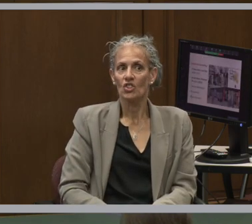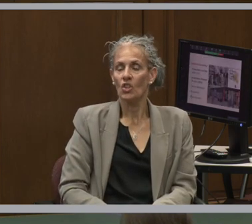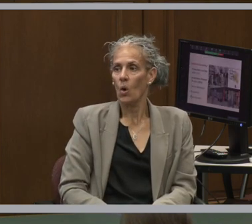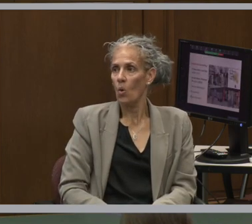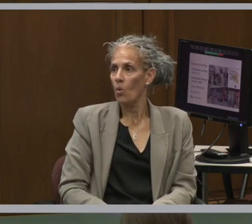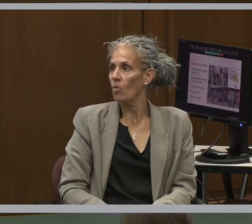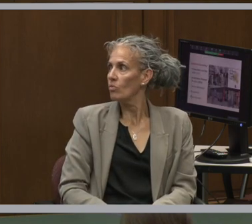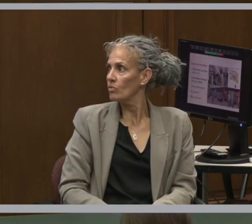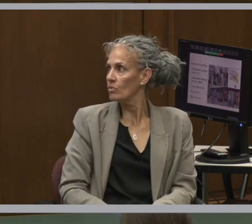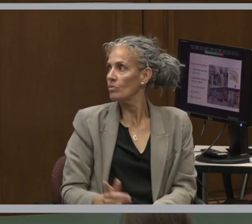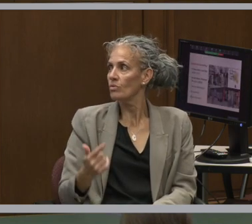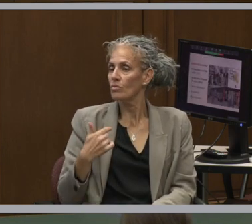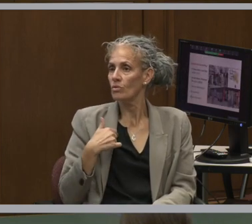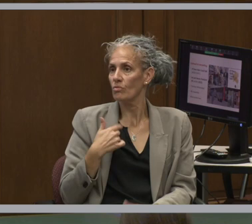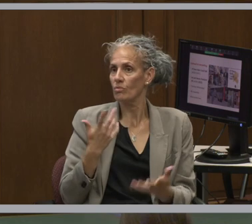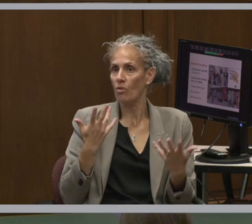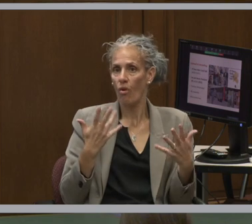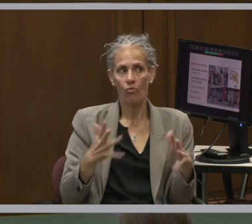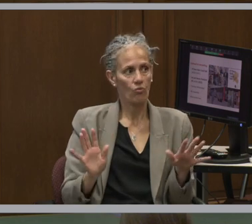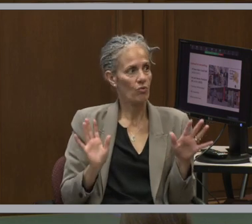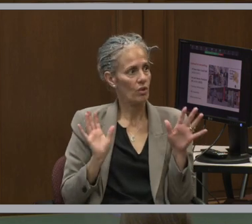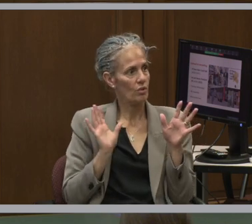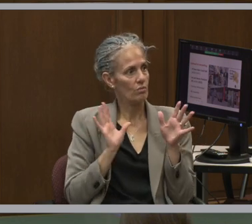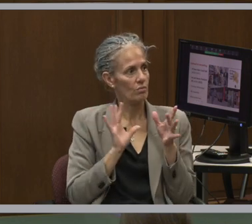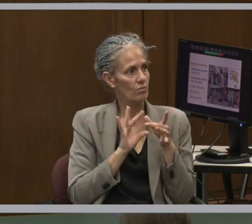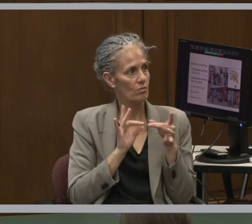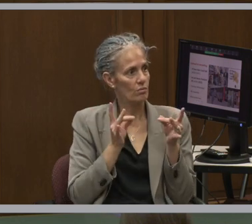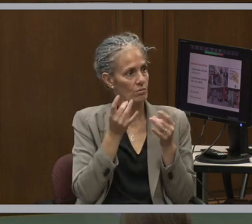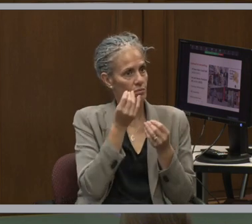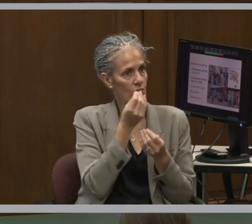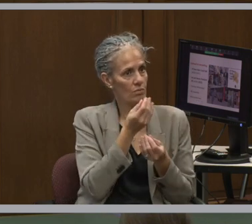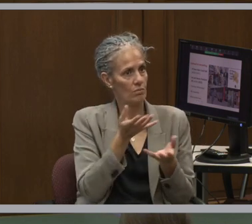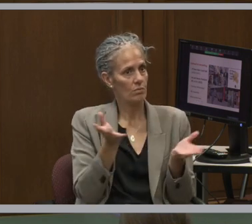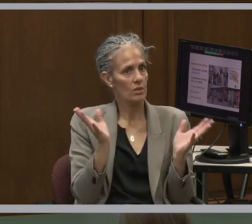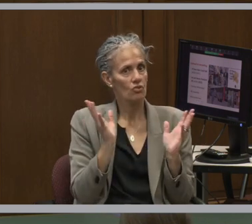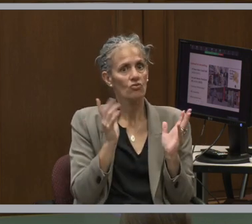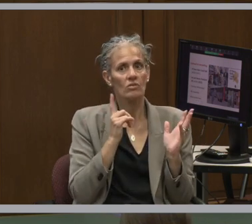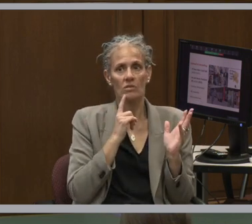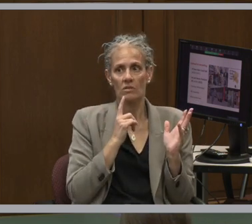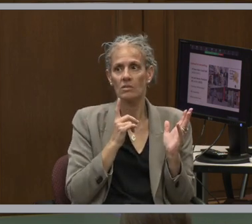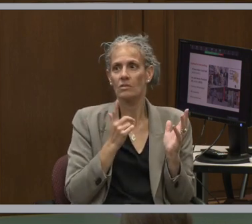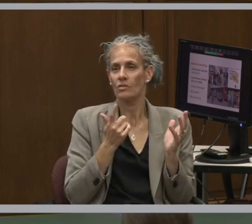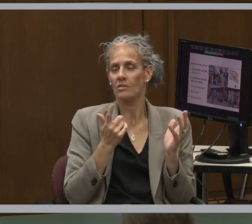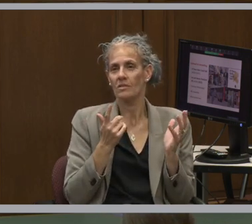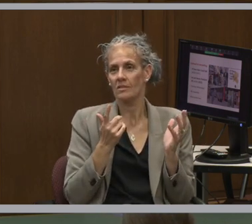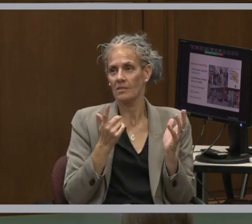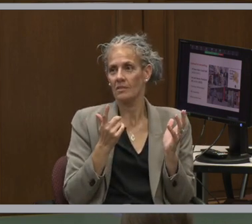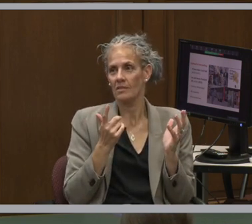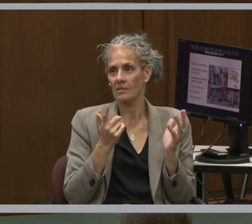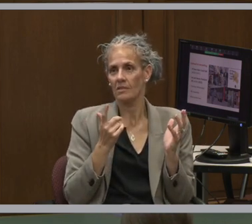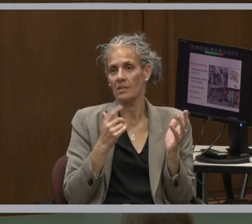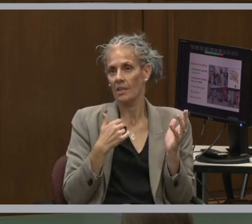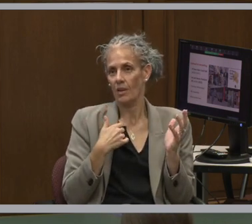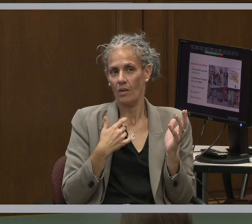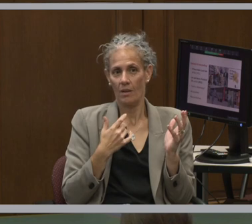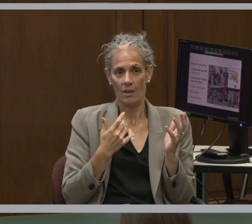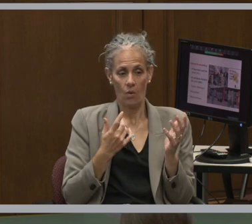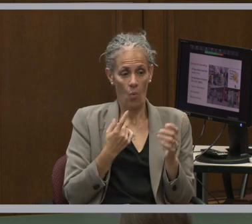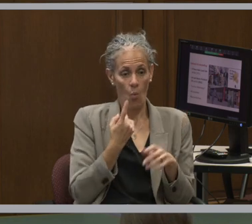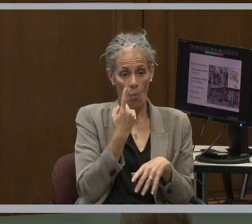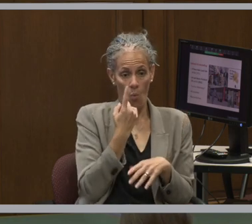So as I mentioned, we tried to do a lot of things at once. We're still doing a lot of things at once.